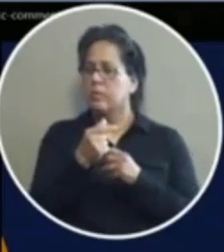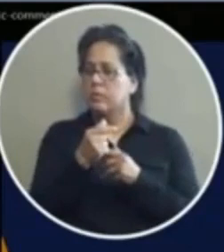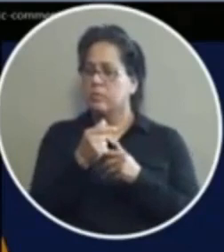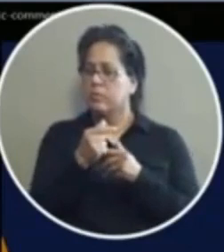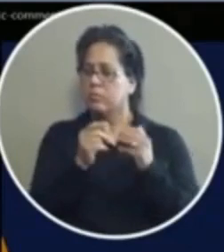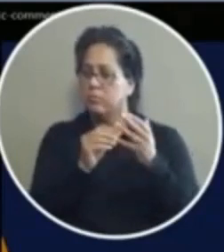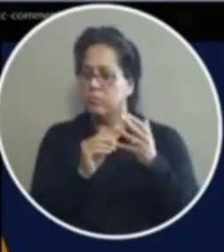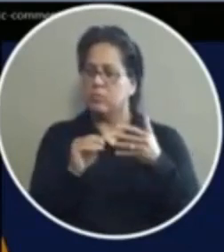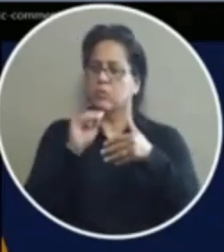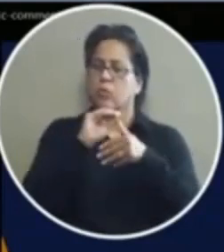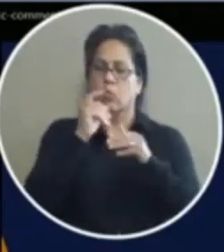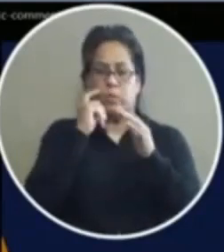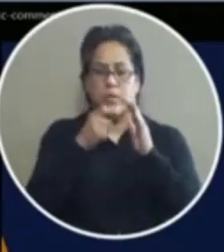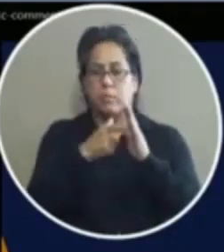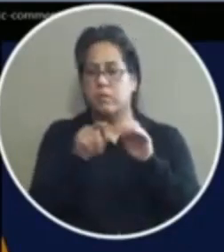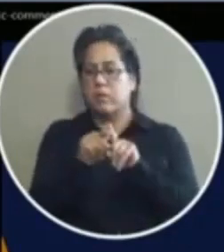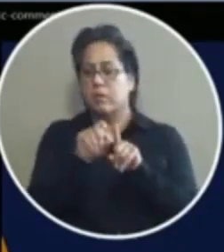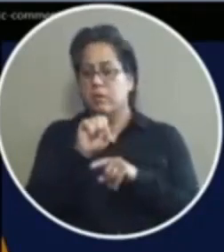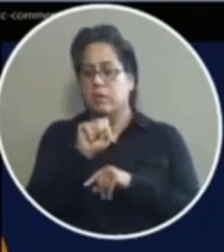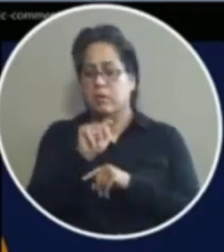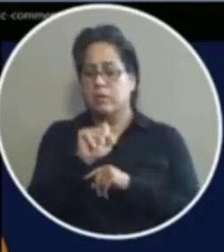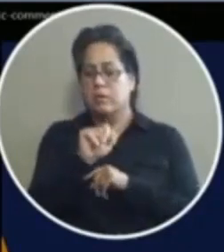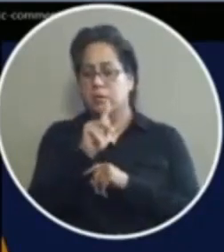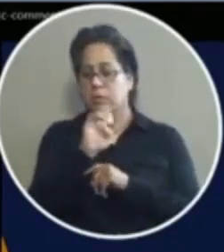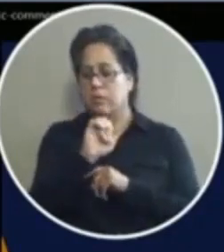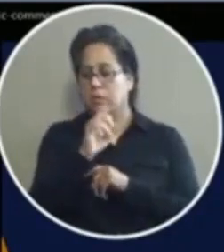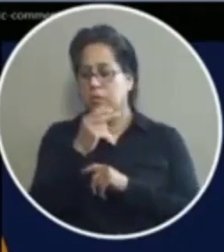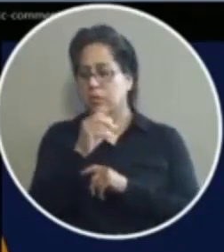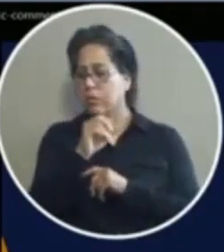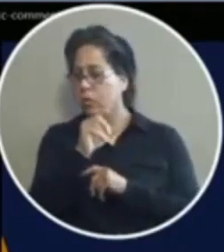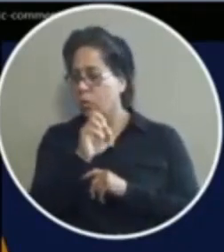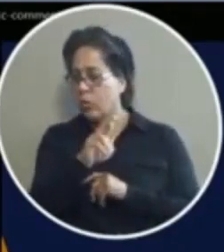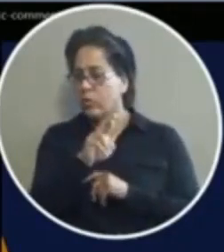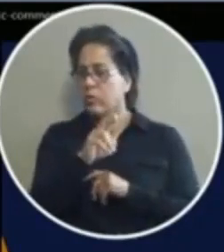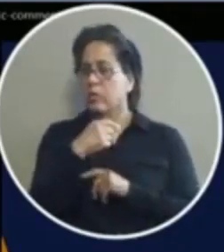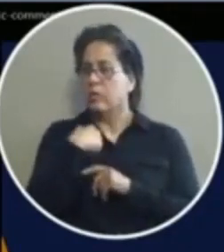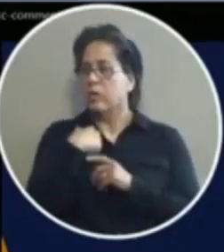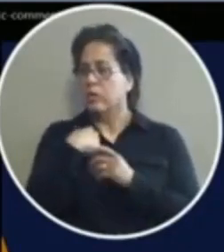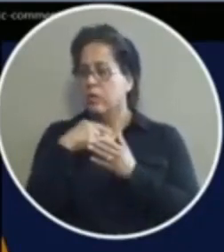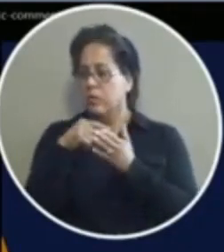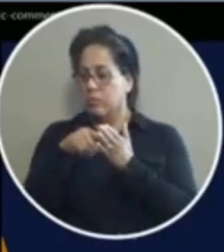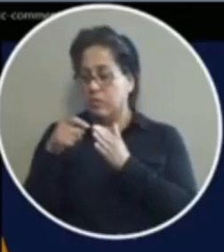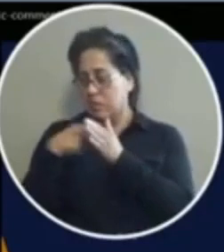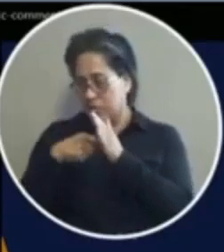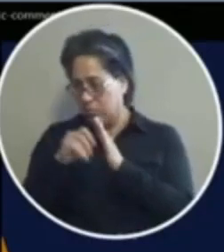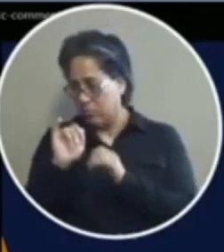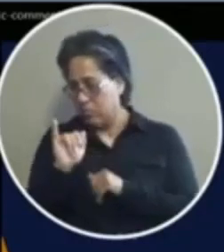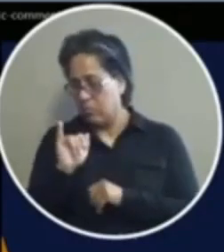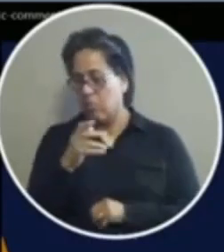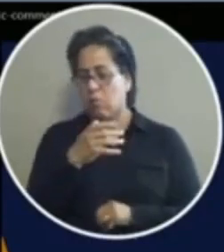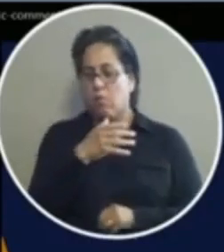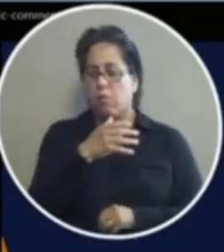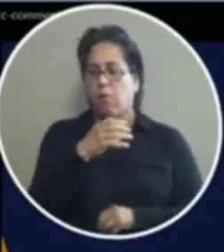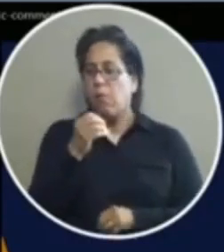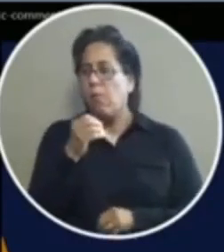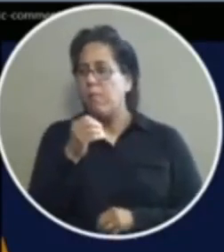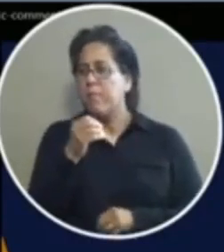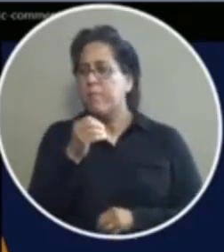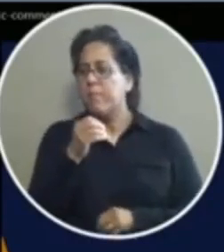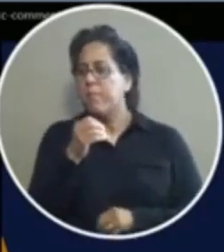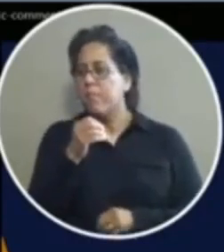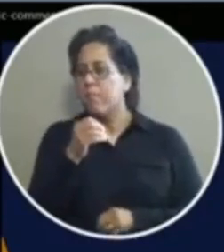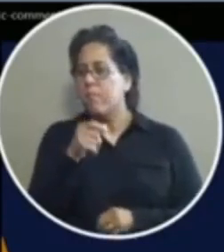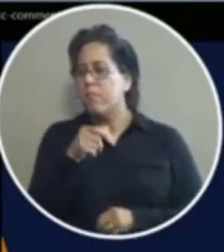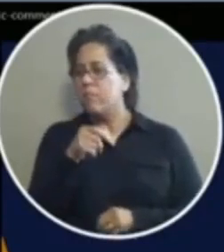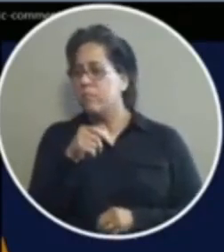you know certainly recognizing me as stakeholder in this i mean last time i checked on the taxpaying el paso and as well um worked on criminal justice